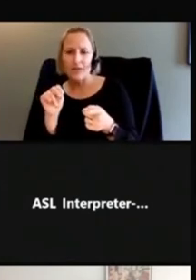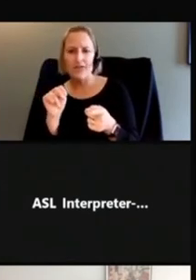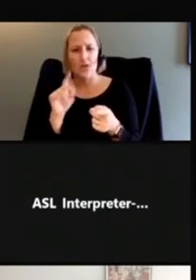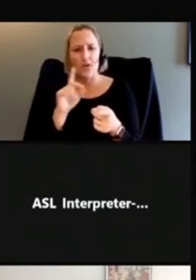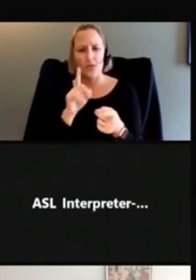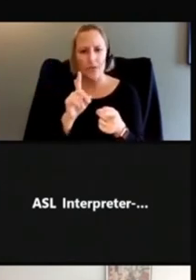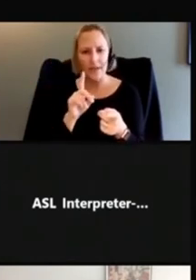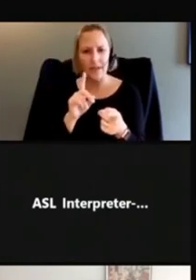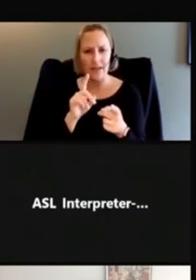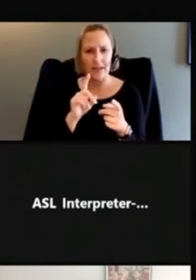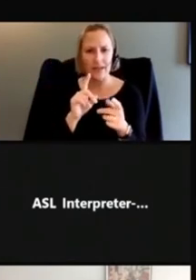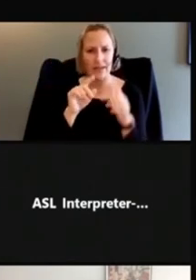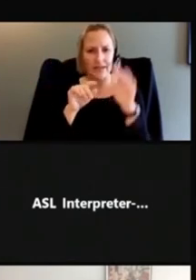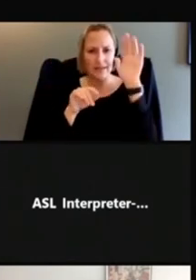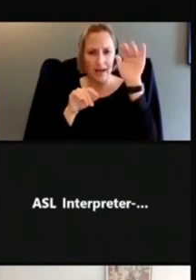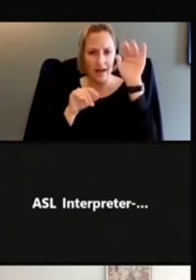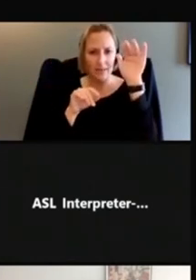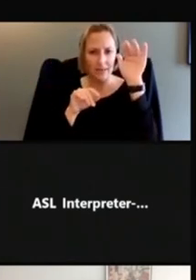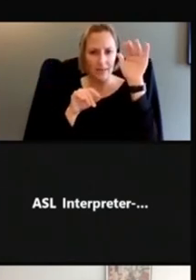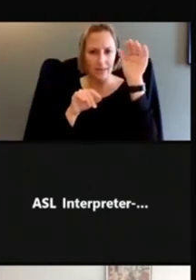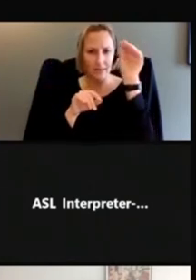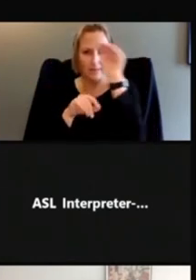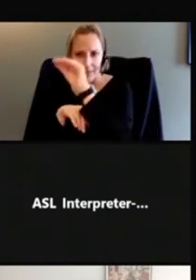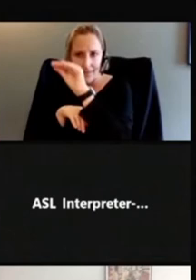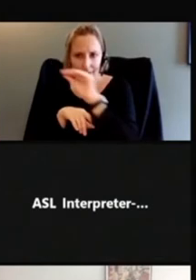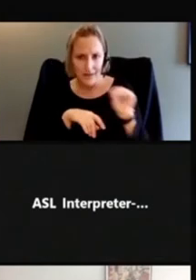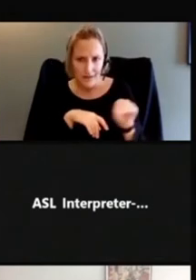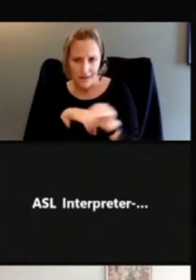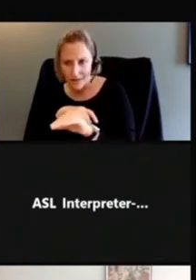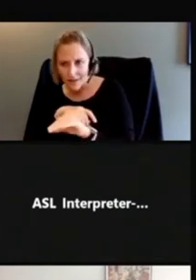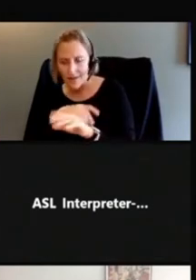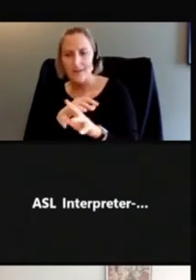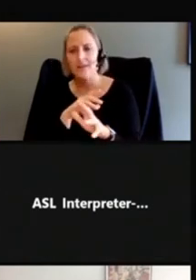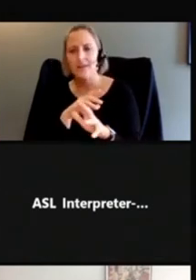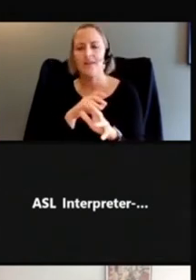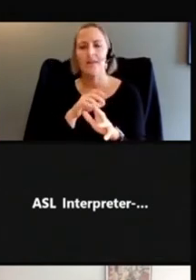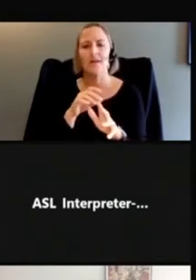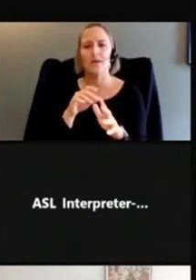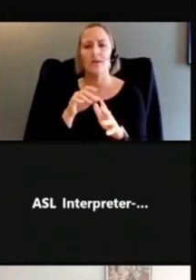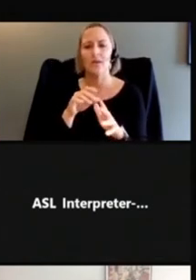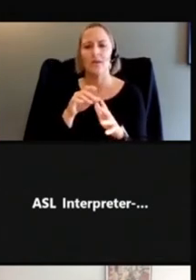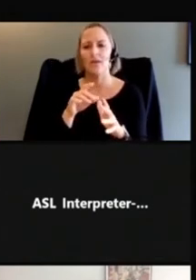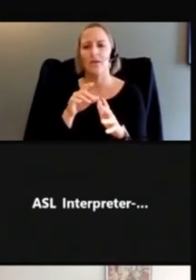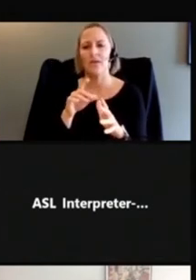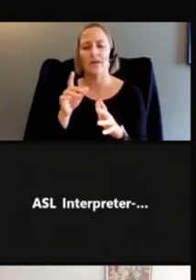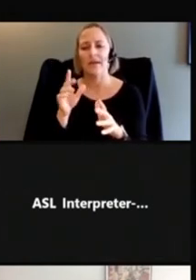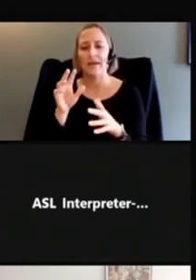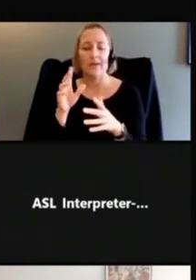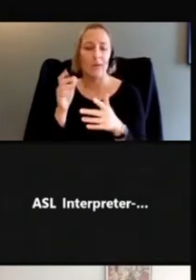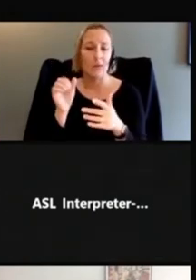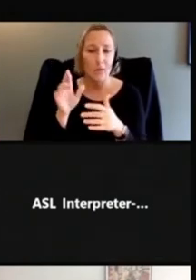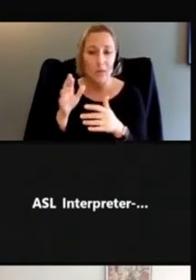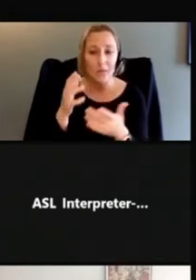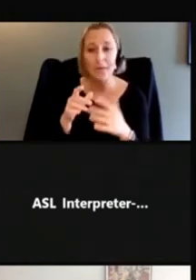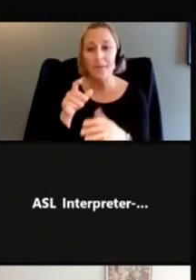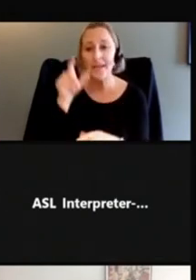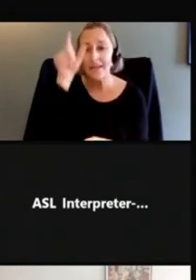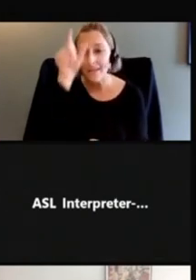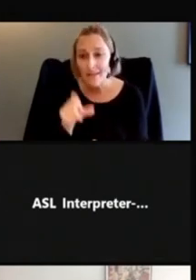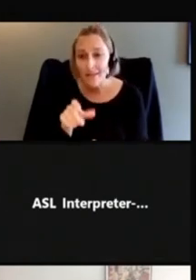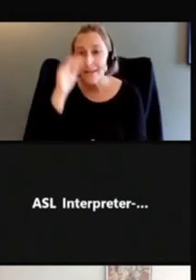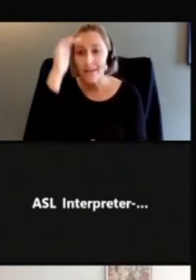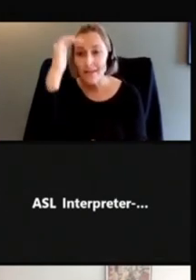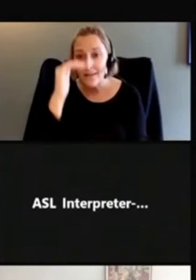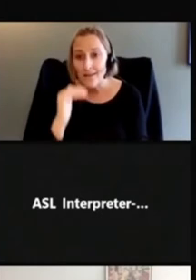going down and kind of glancing or just going straight down or the opposite way, but still the